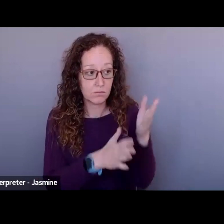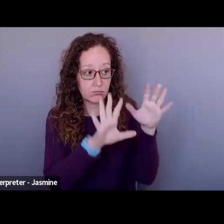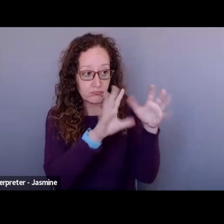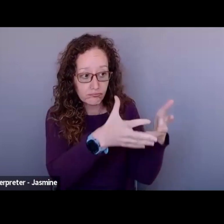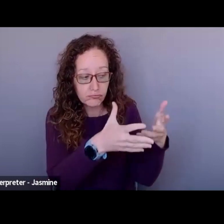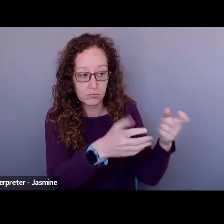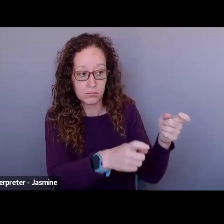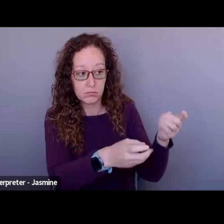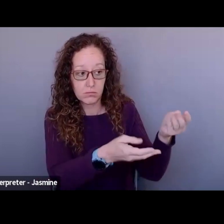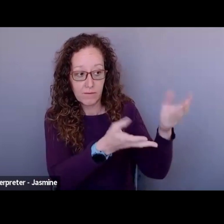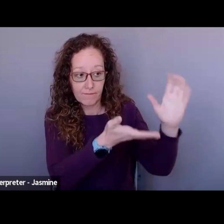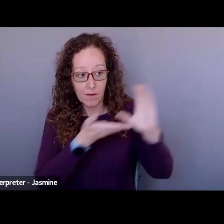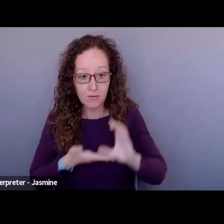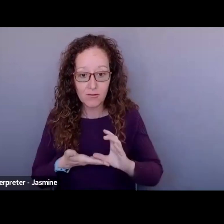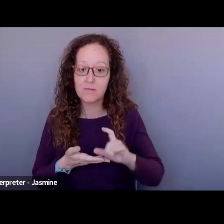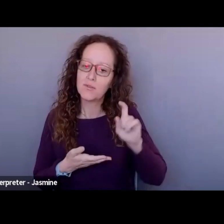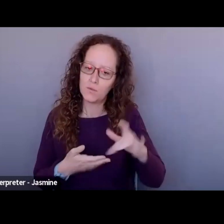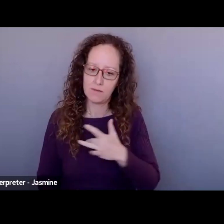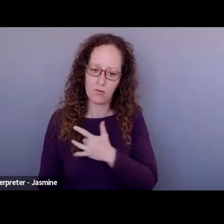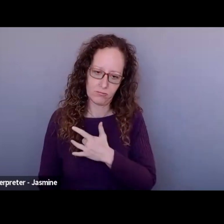So use it as a draft.